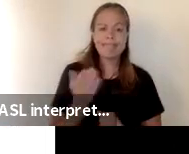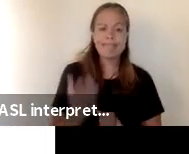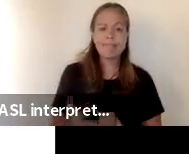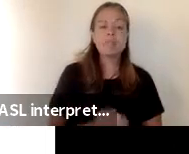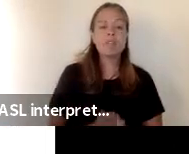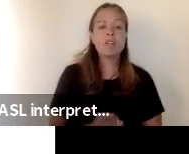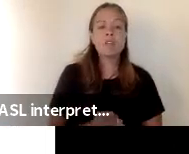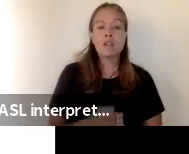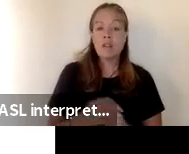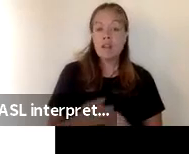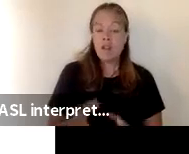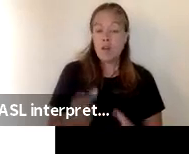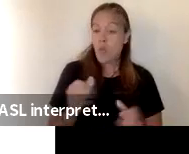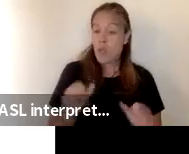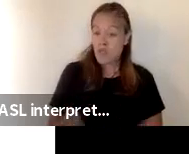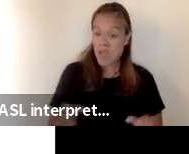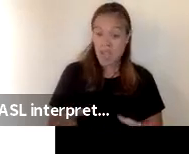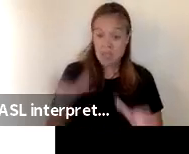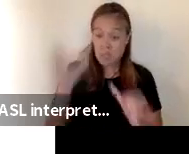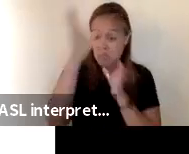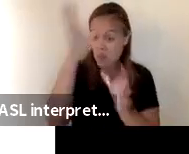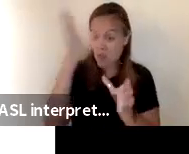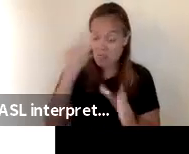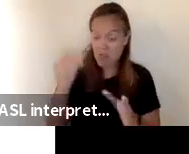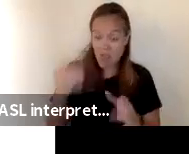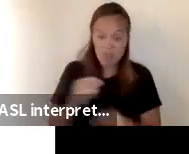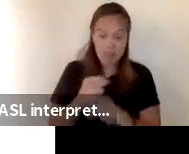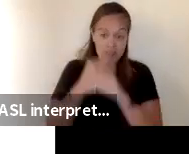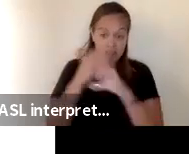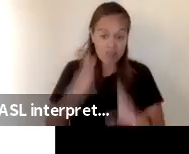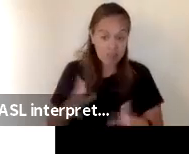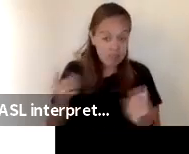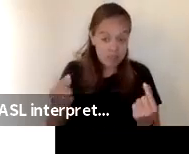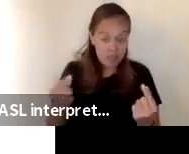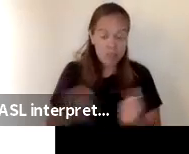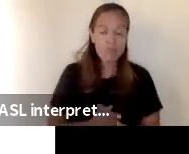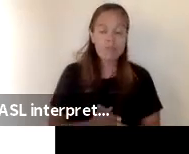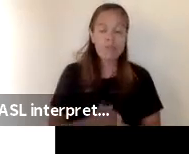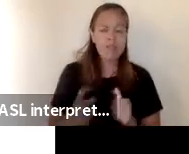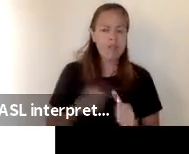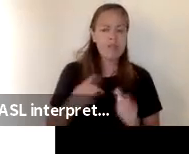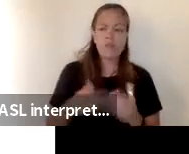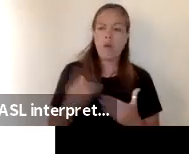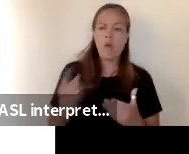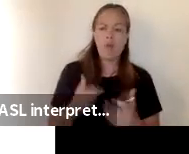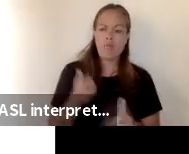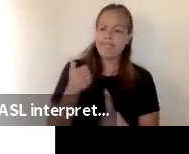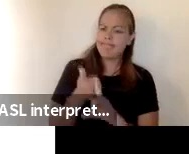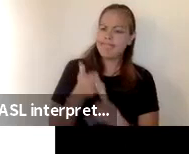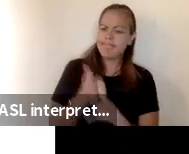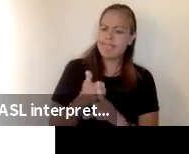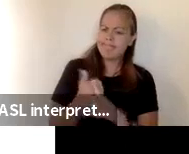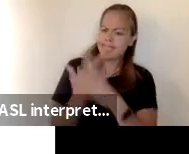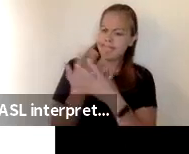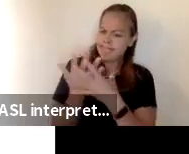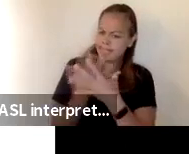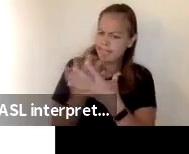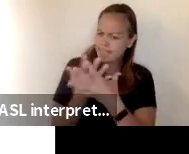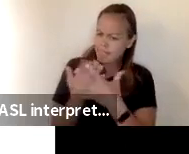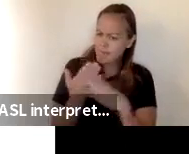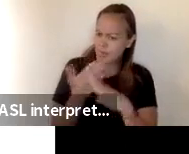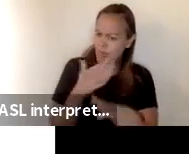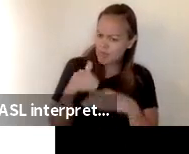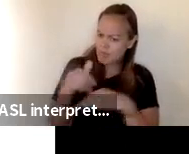parent what can parents and guardians do well first of all always self-screen before you send your child to school